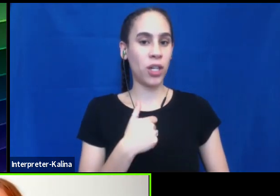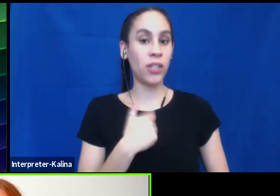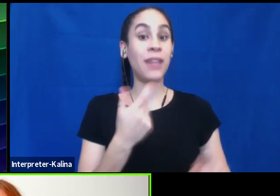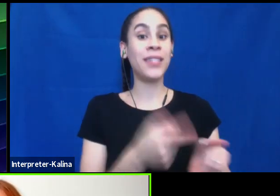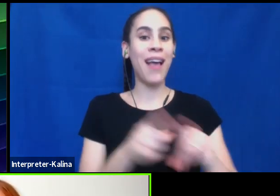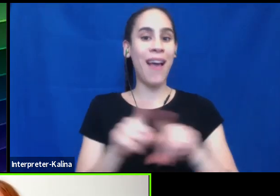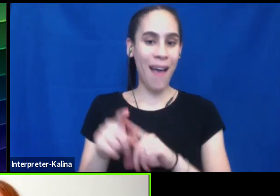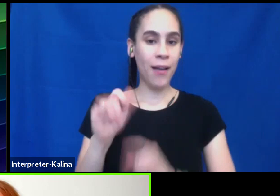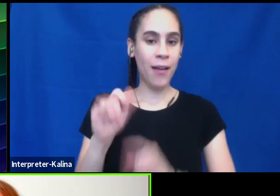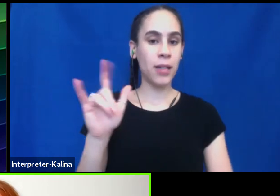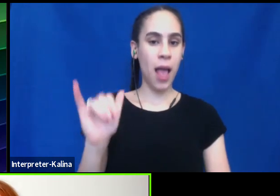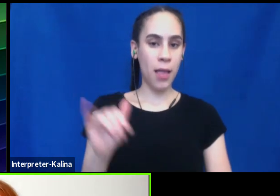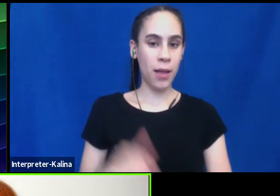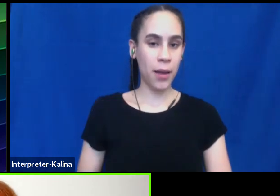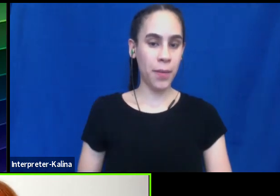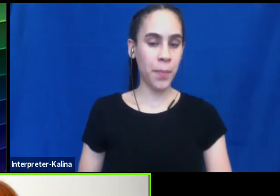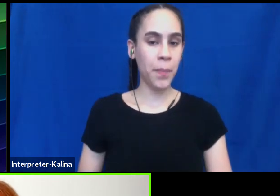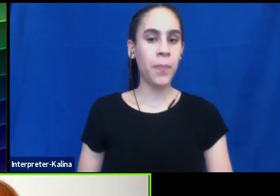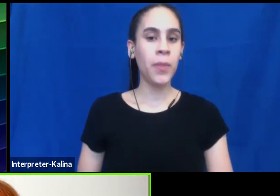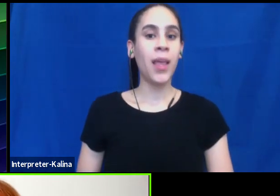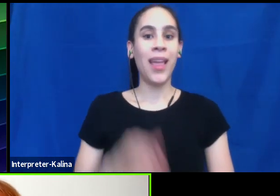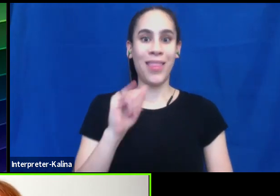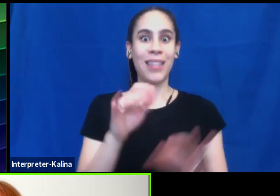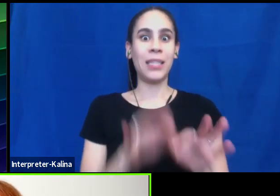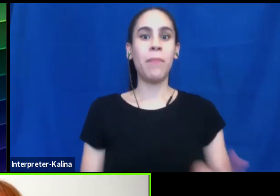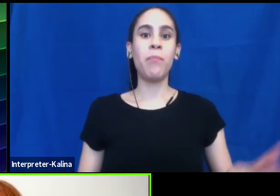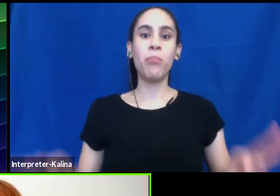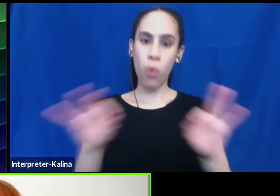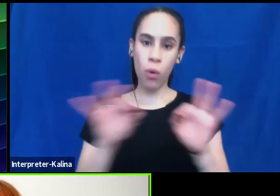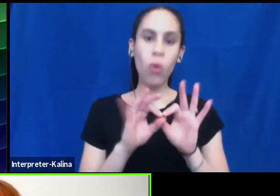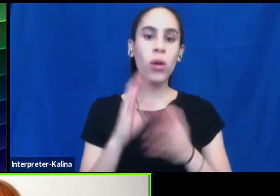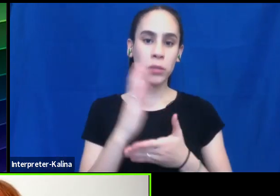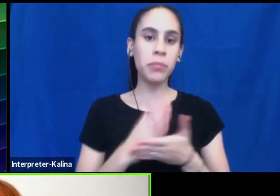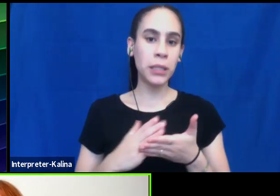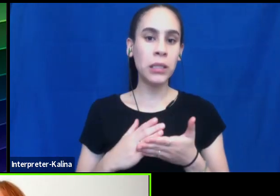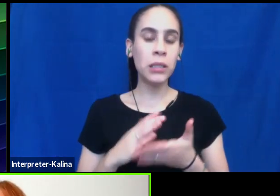And I do think that is an important piece of this that, um,